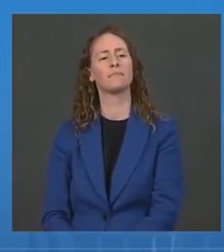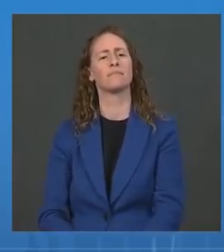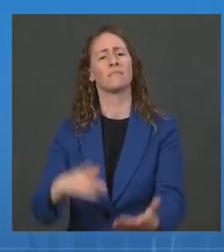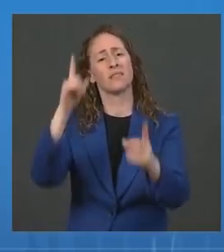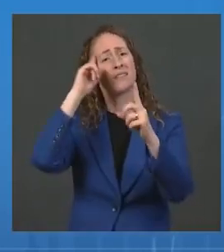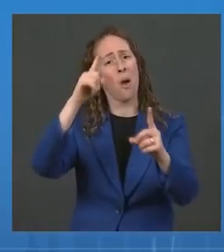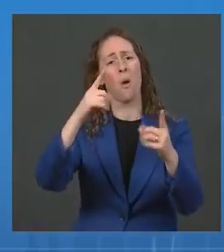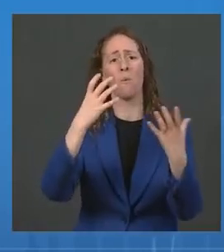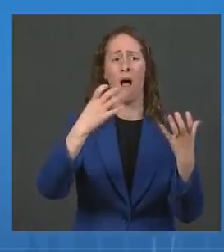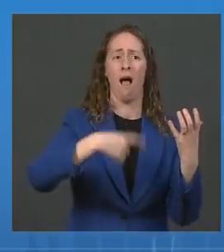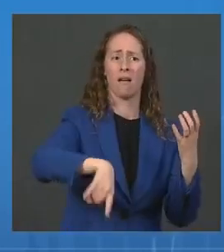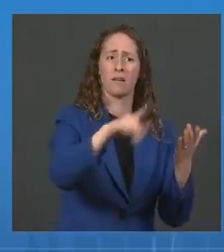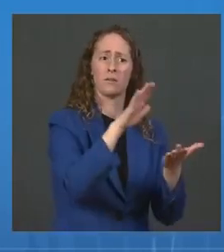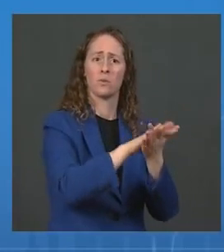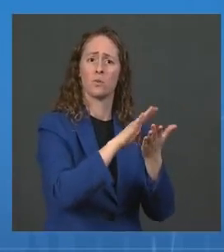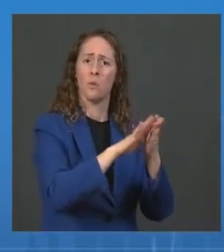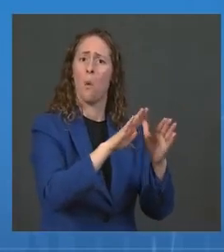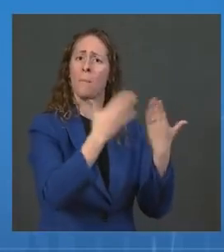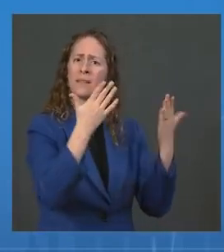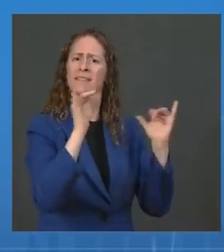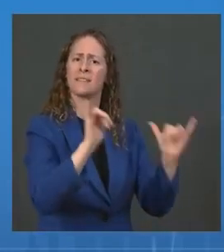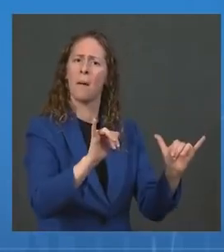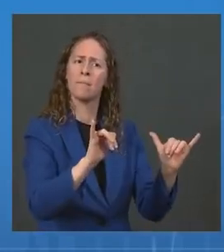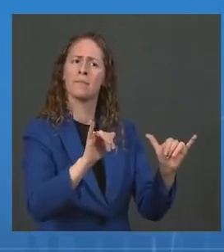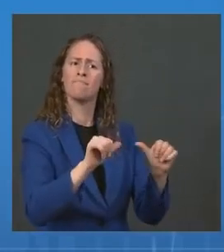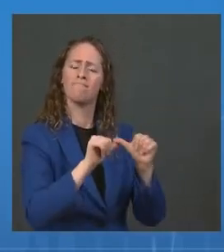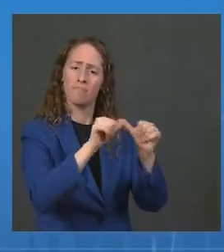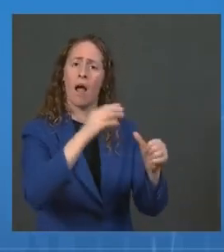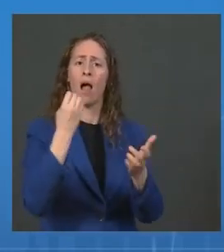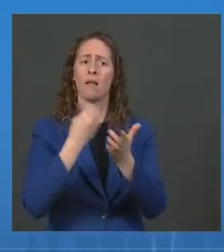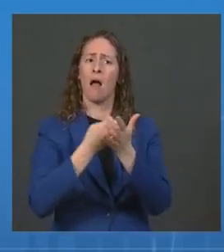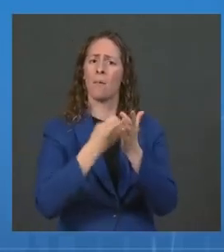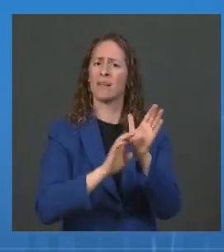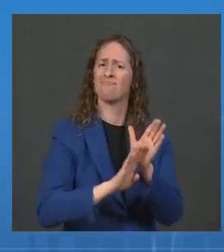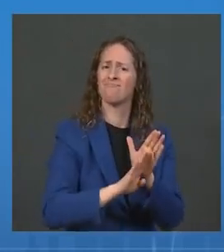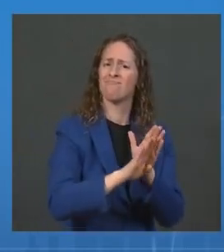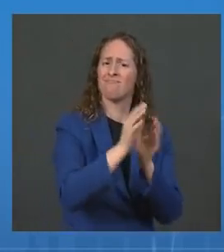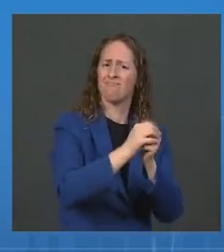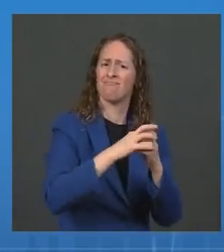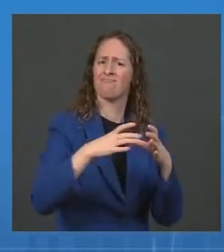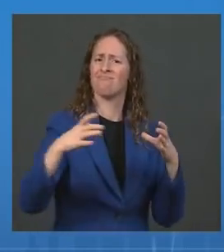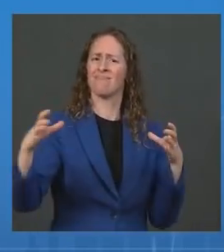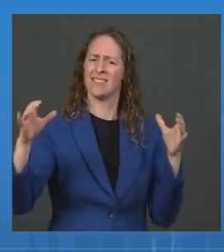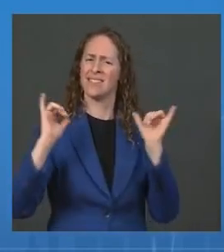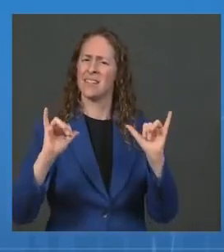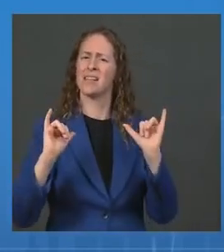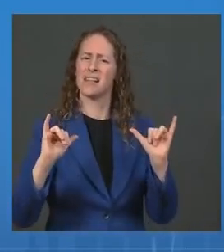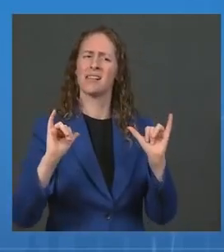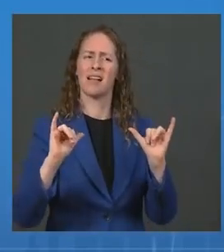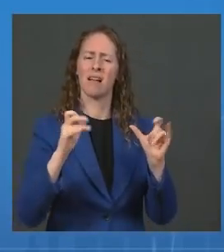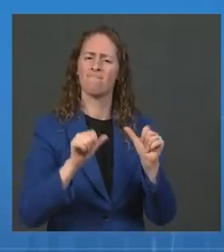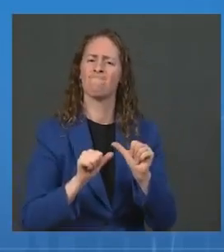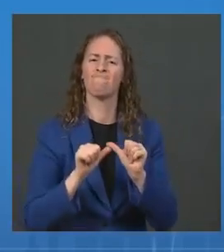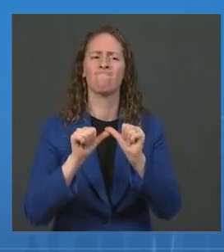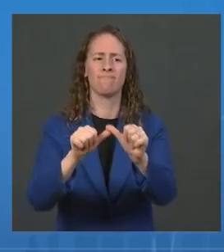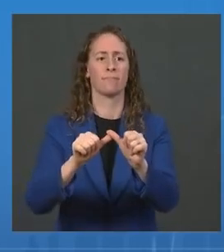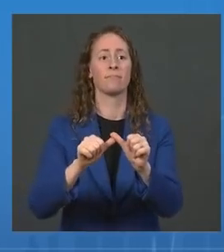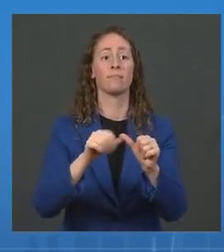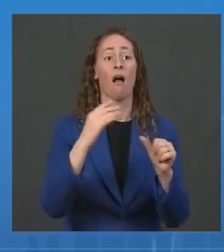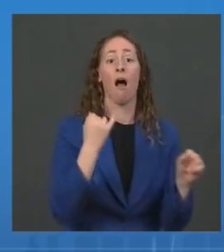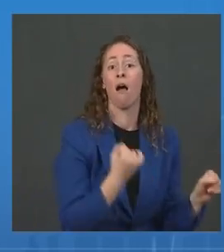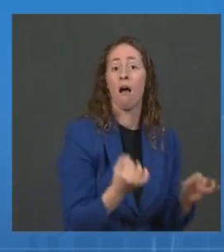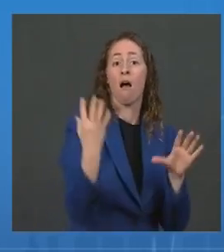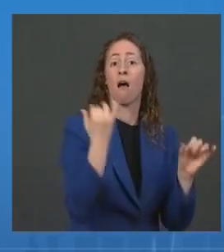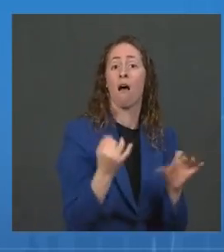economy continuing its recovery, and to decrease the number of hospitalizations and deaths from